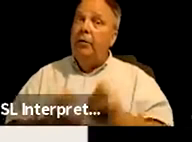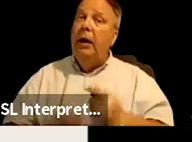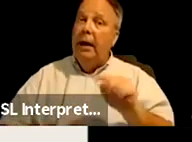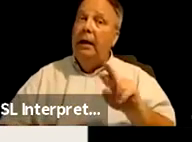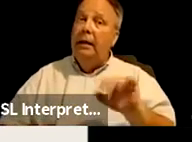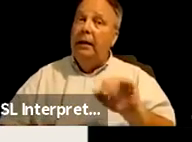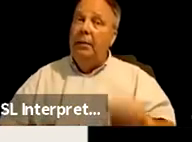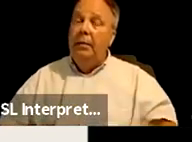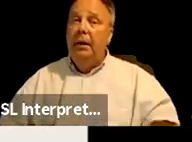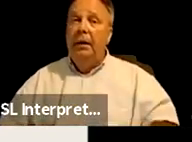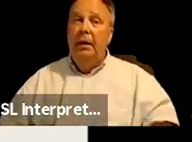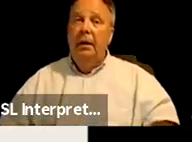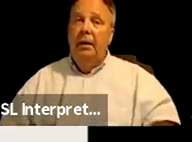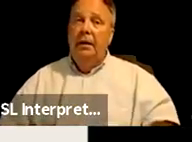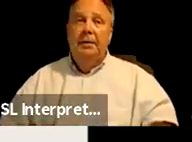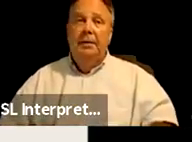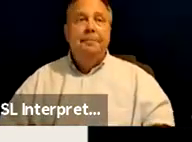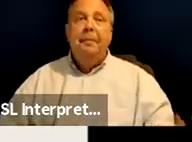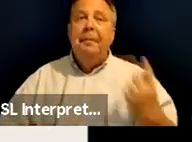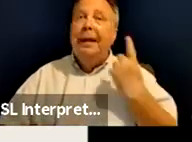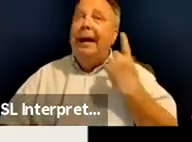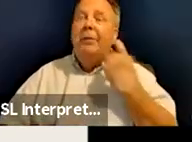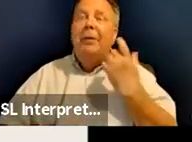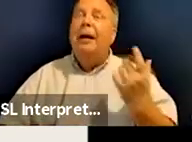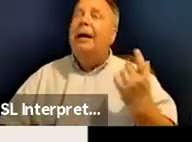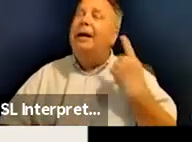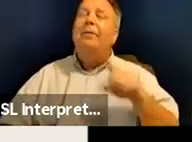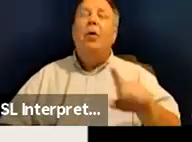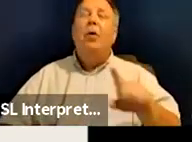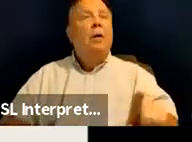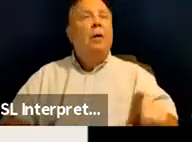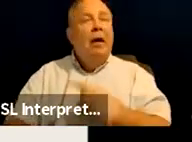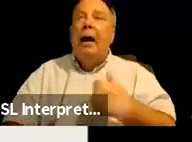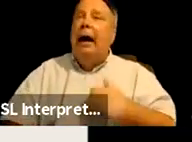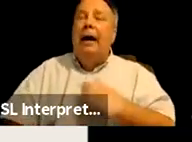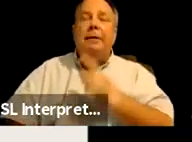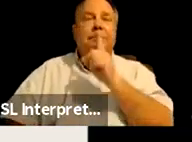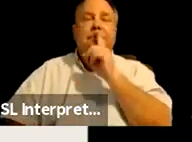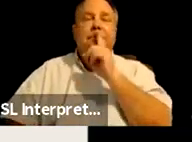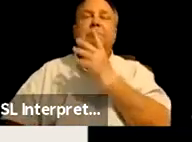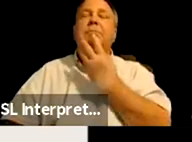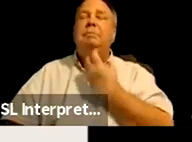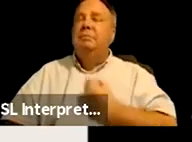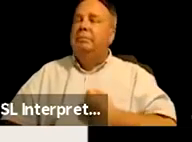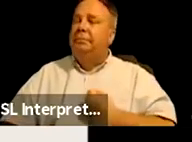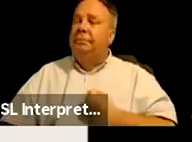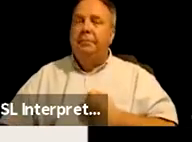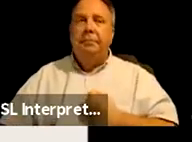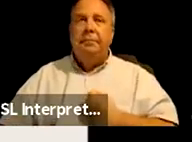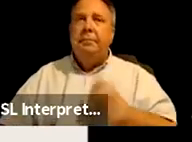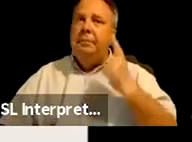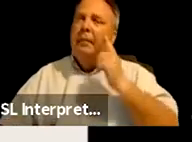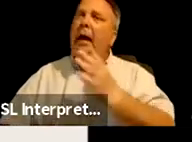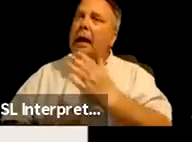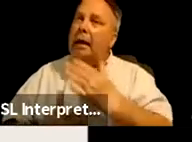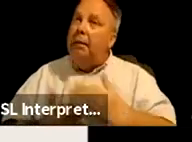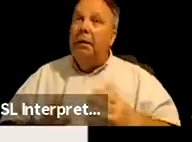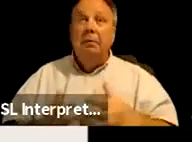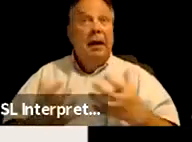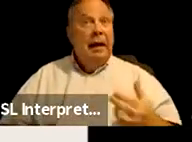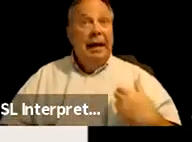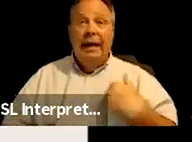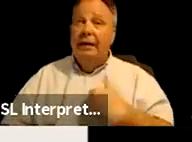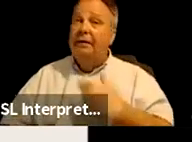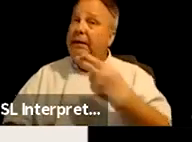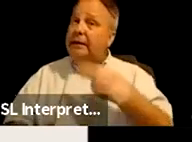And, you know, I recently, I, for a very long time, I didn't say anything. I think partially because a lot of us native